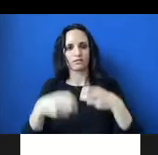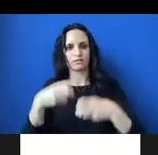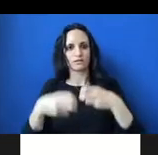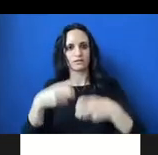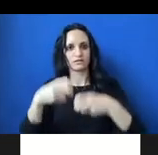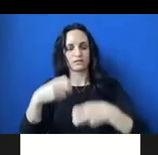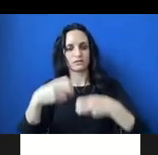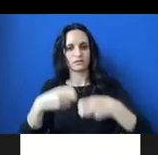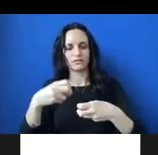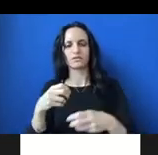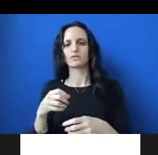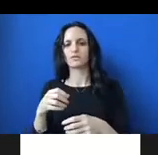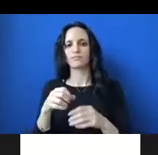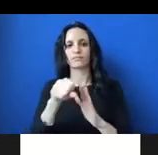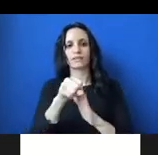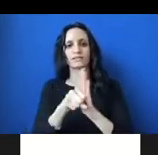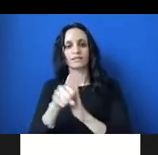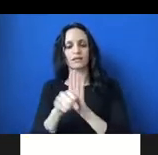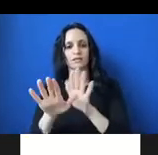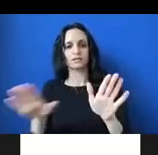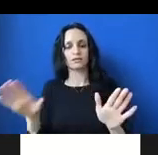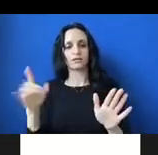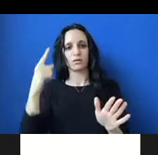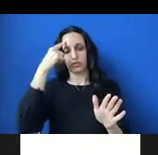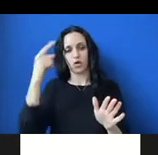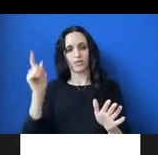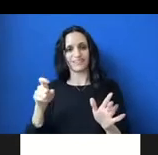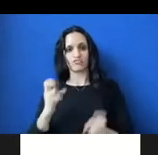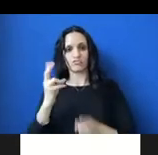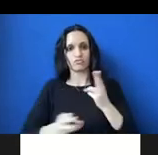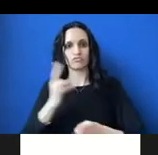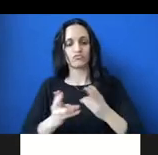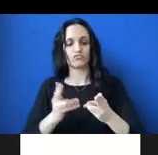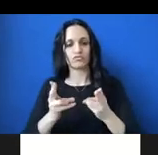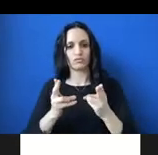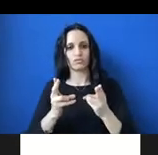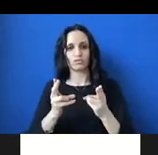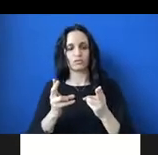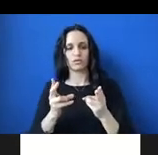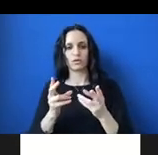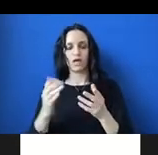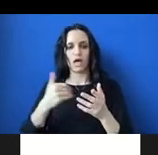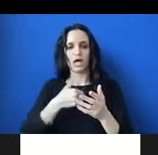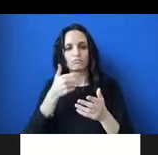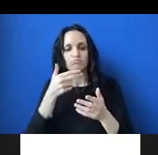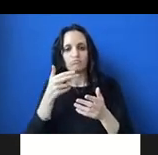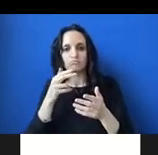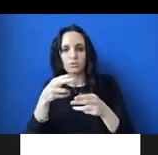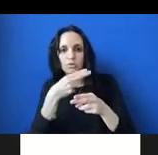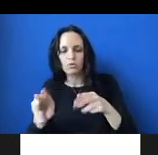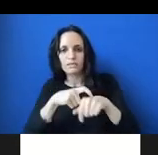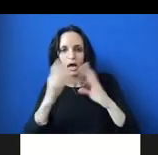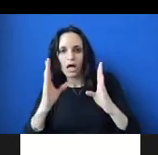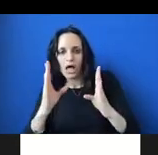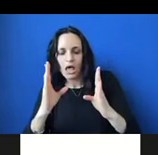states thought that they needed to rush to pass in this window of opportunity voter suppression legislation